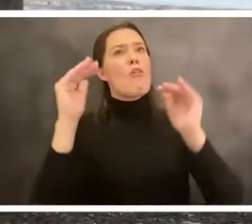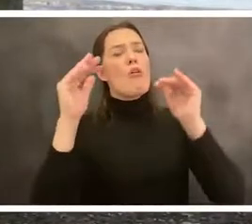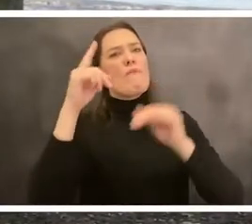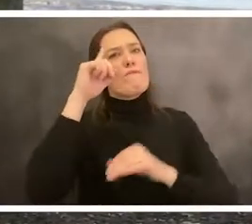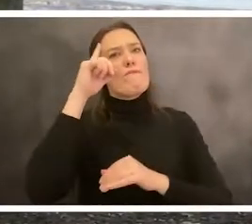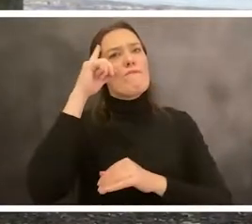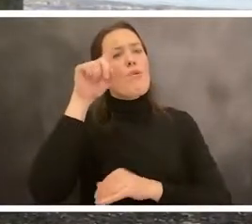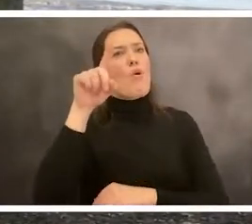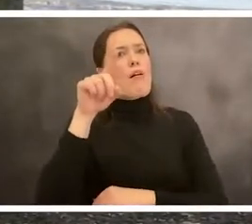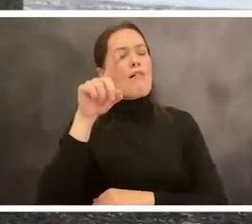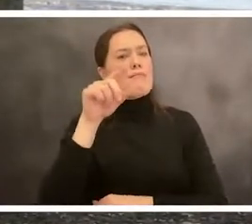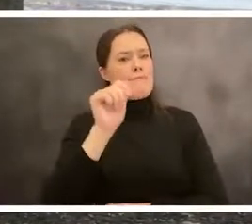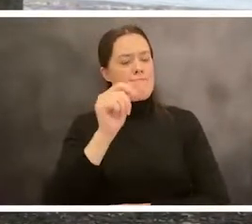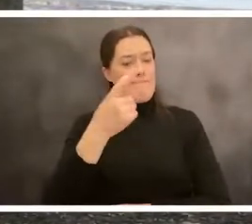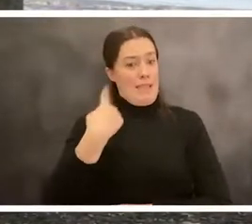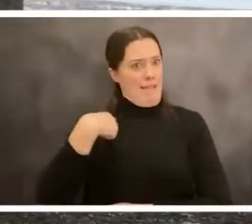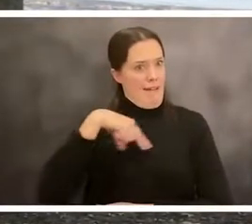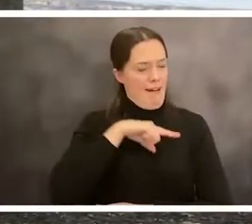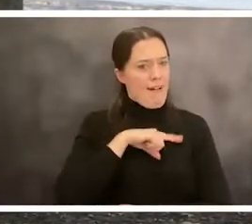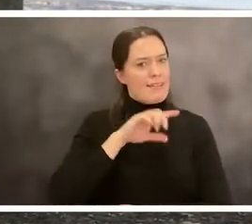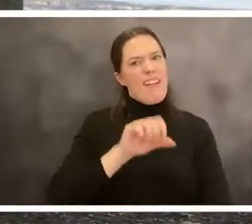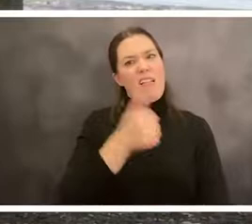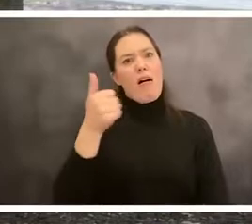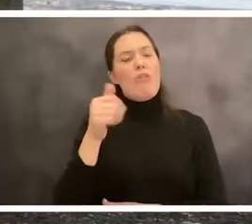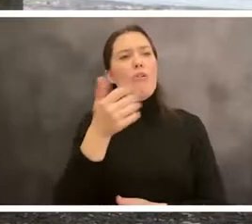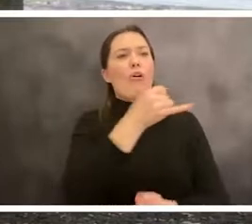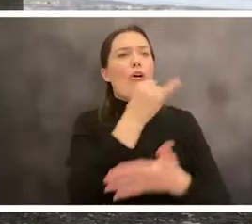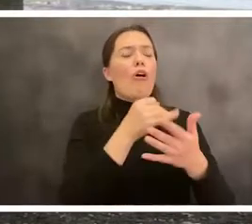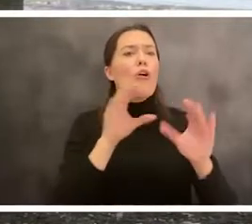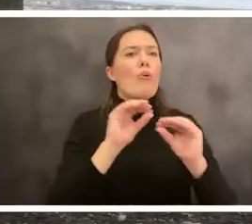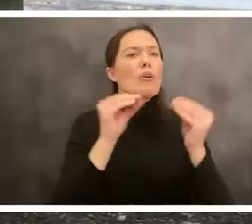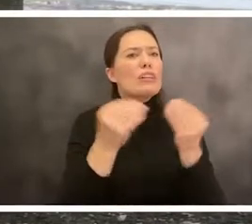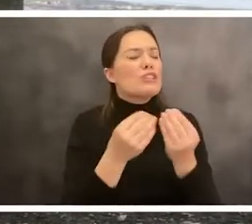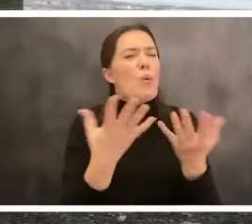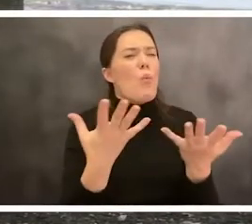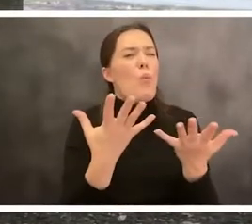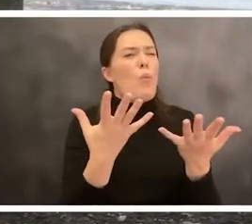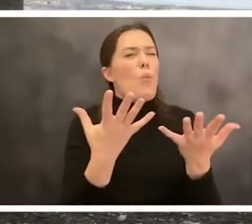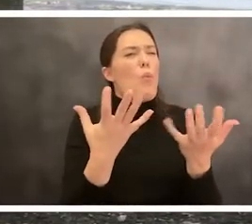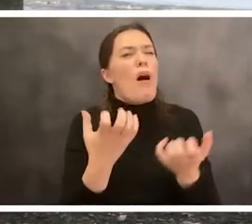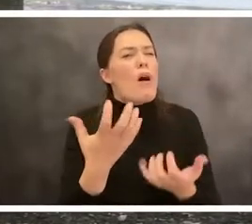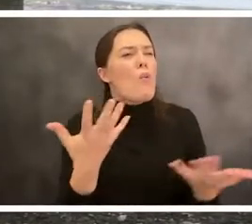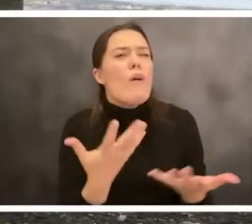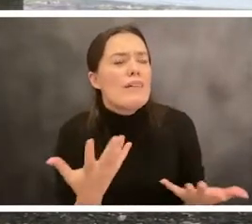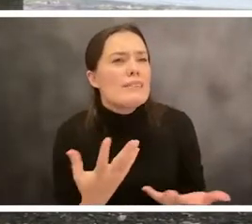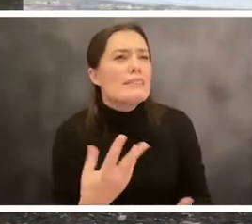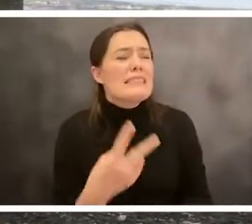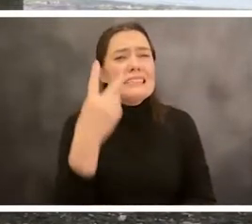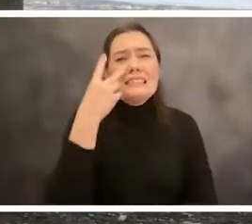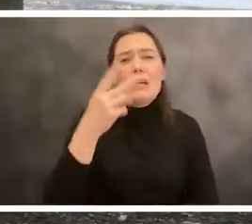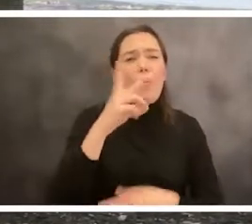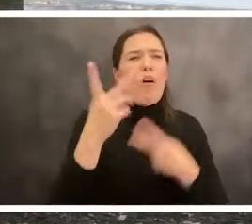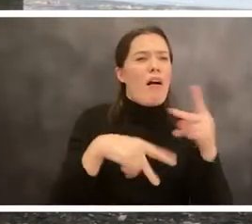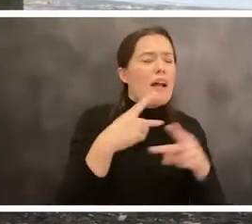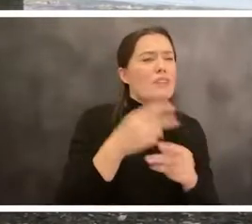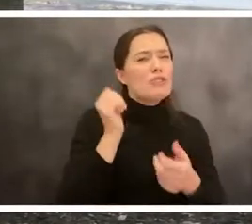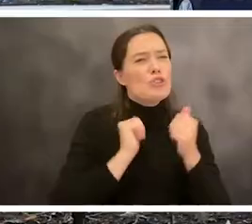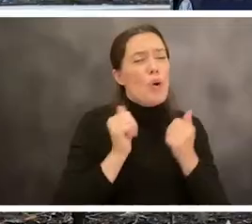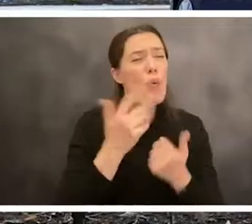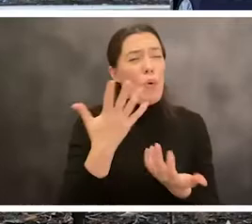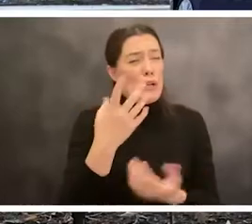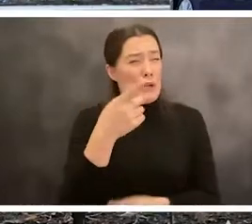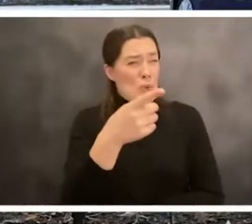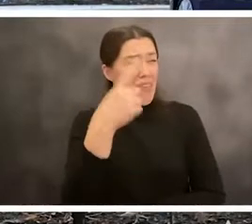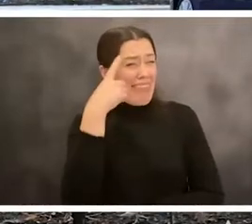like McCarter when we come back? What do you want to see? The world will feel a little different. What do you, what do you think audiences will need?